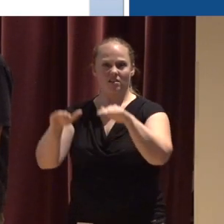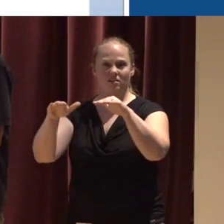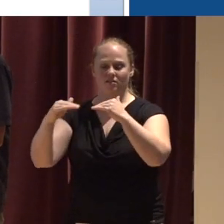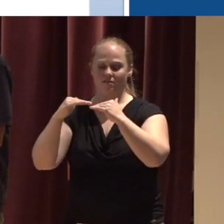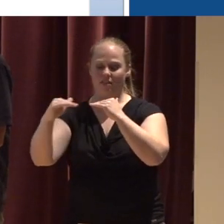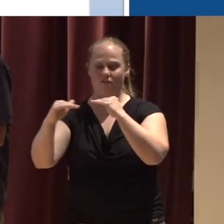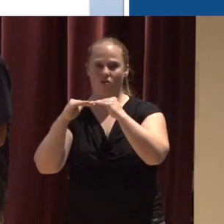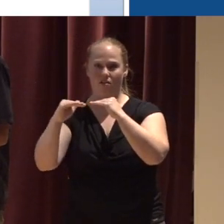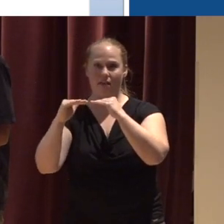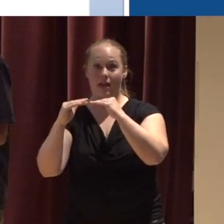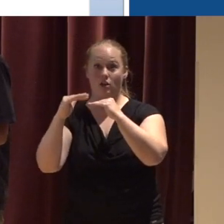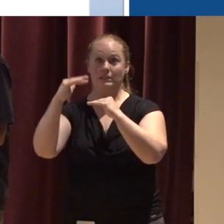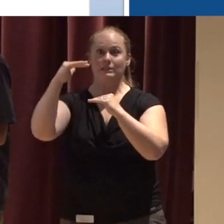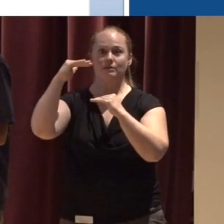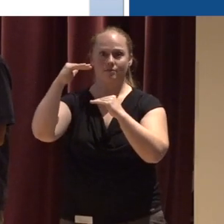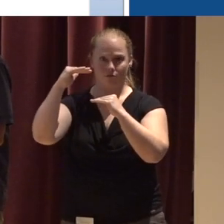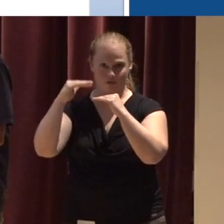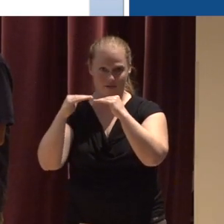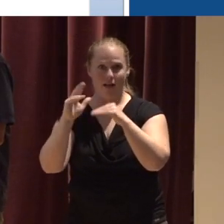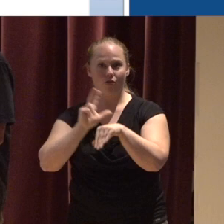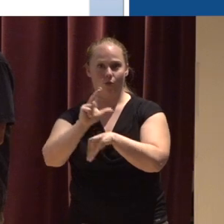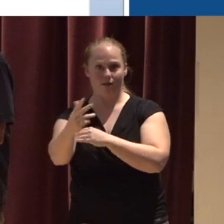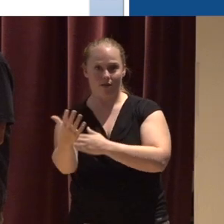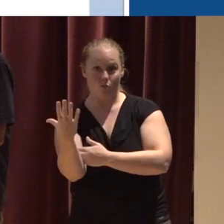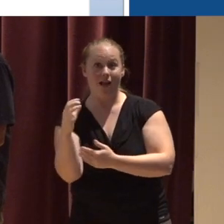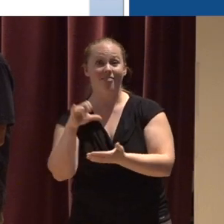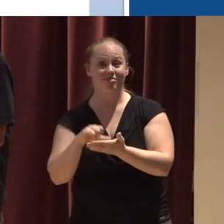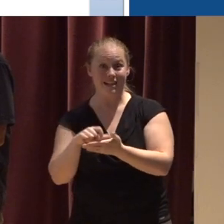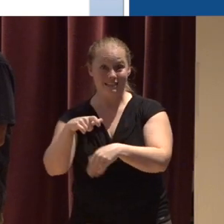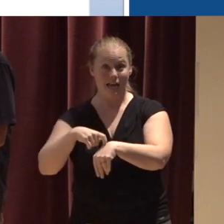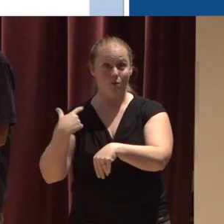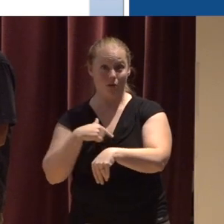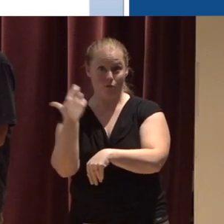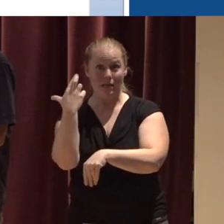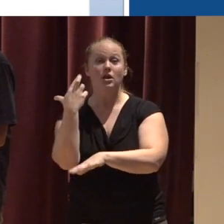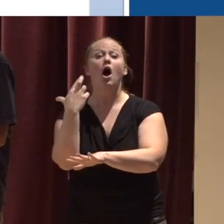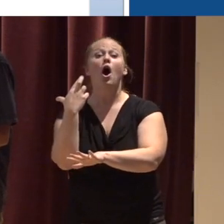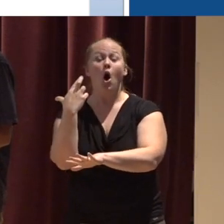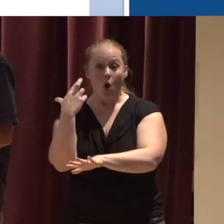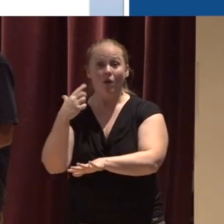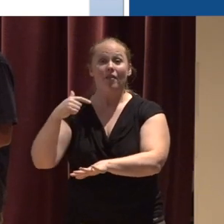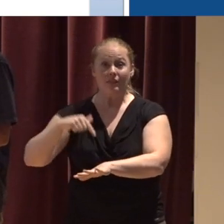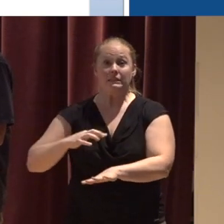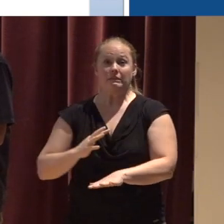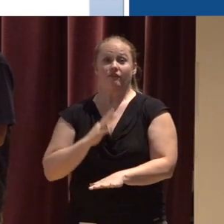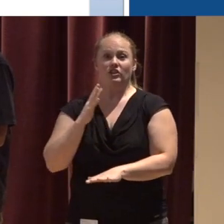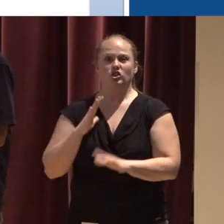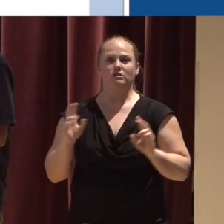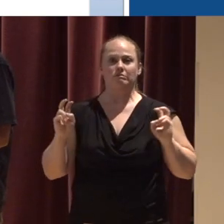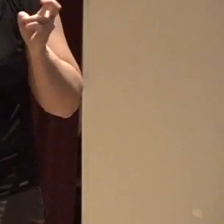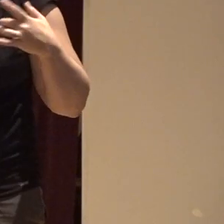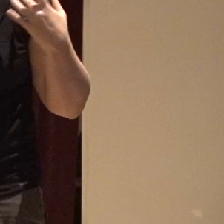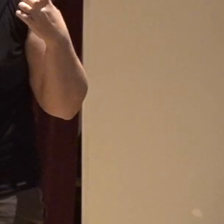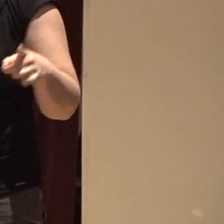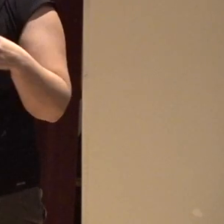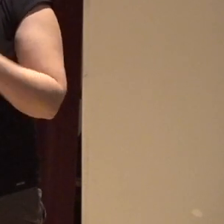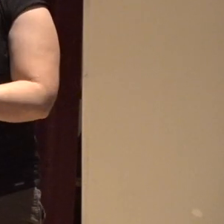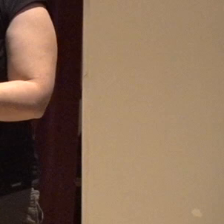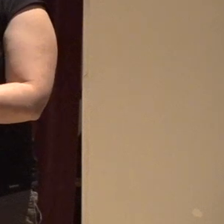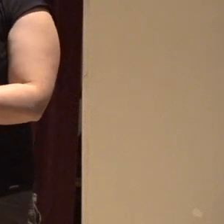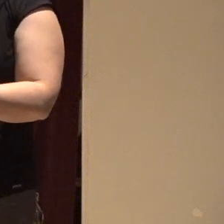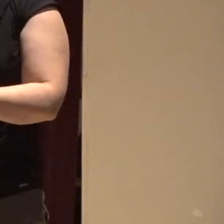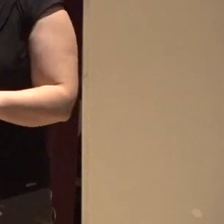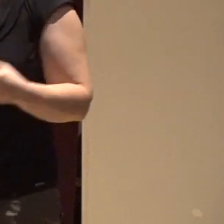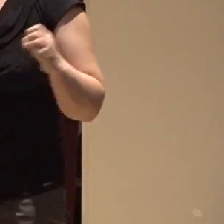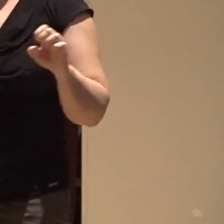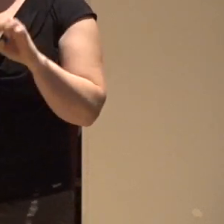And that was really the point in time that we realized that we were in an event And the people that were really working at that time of course were emergency